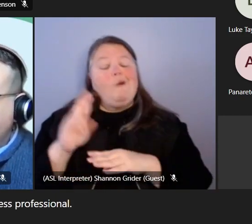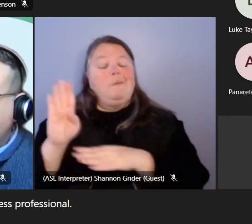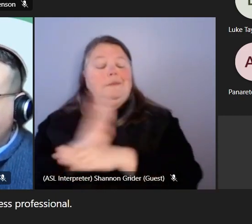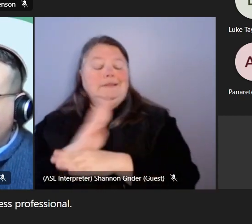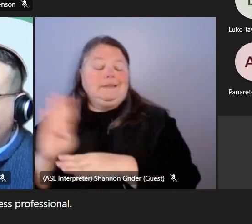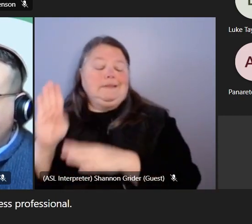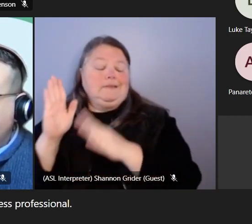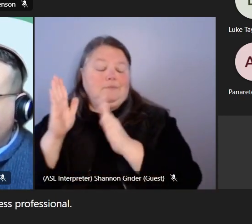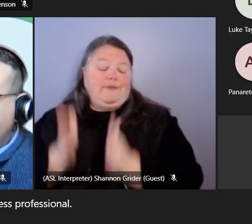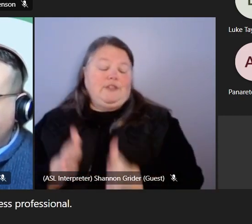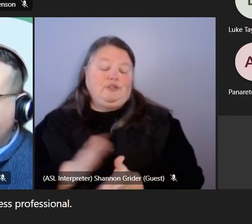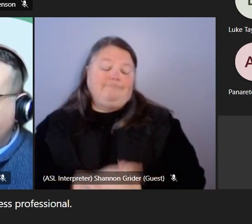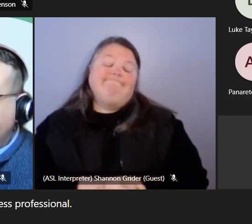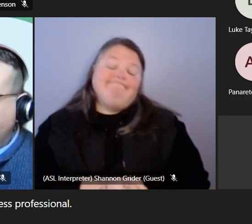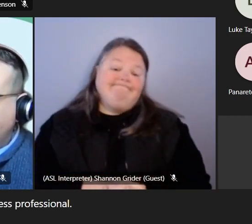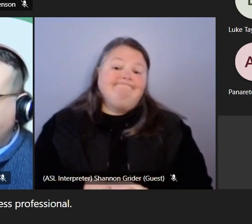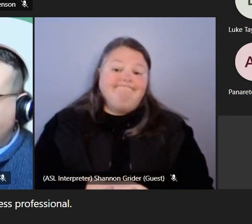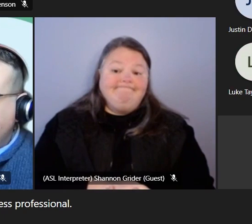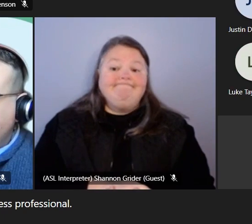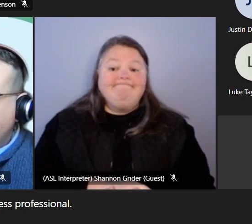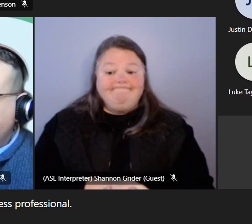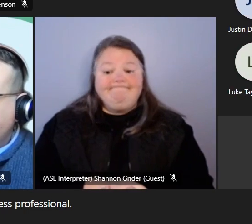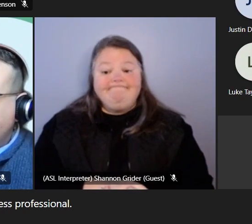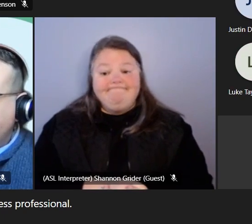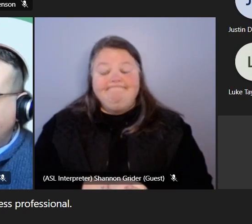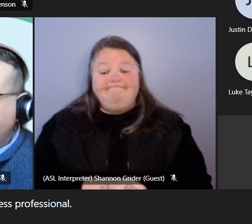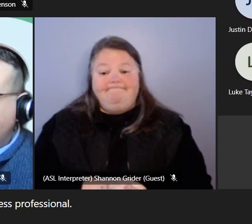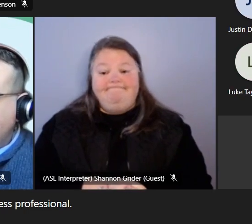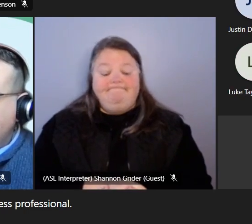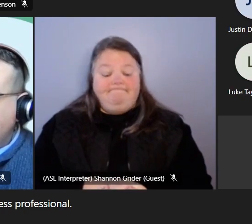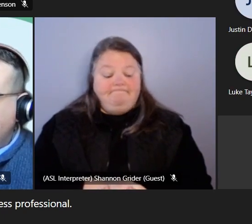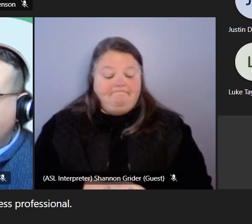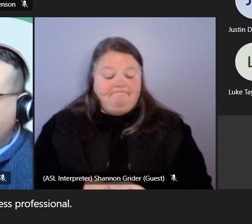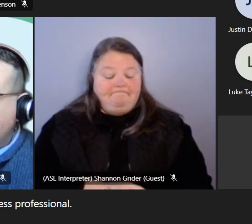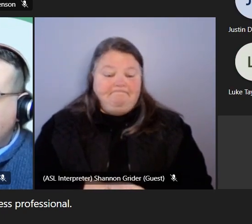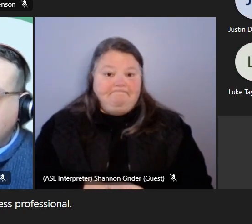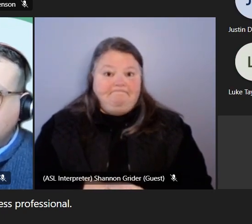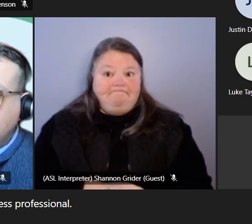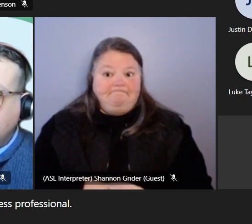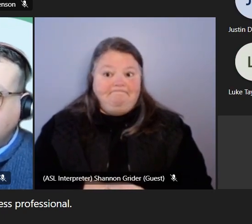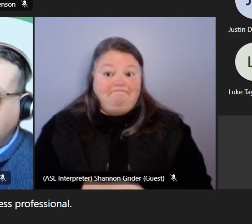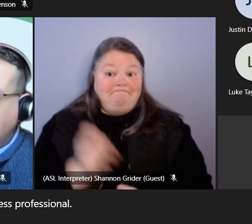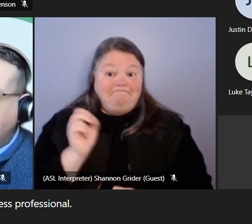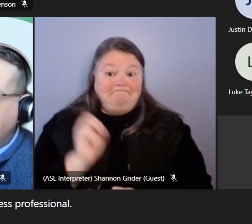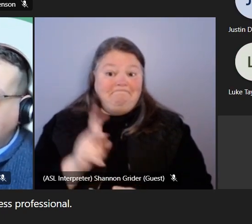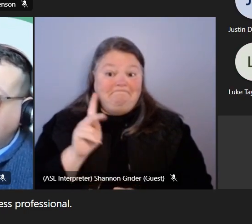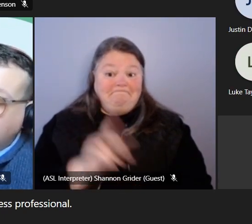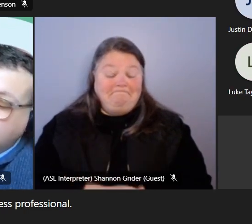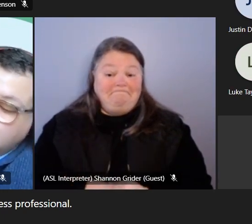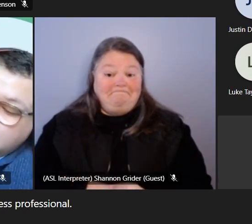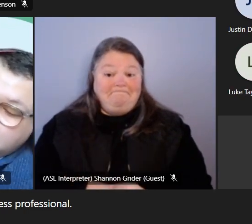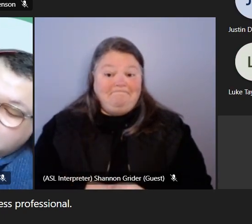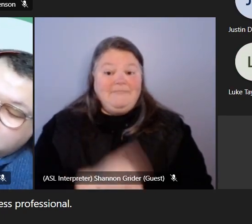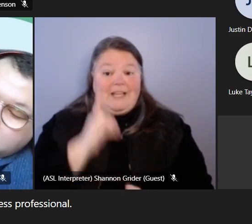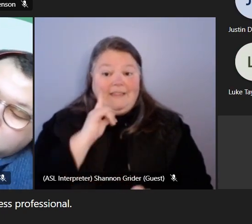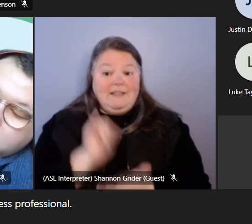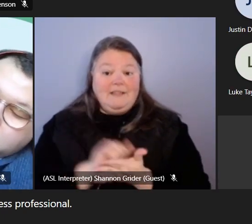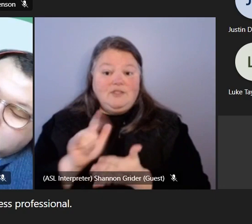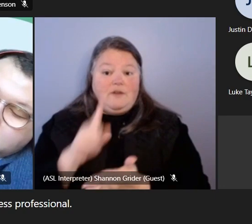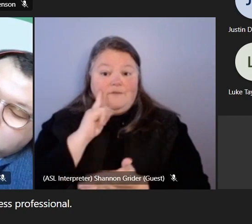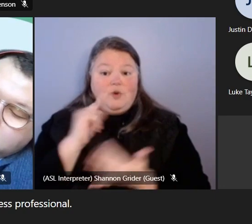all right so i think that's it for now